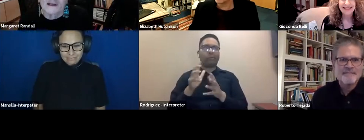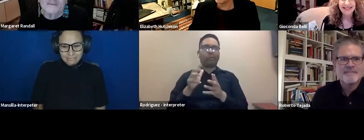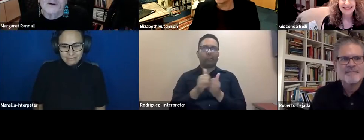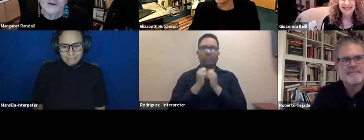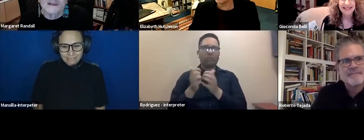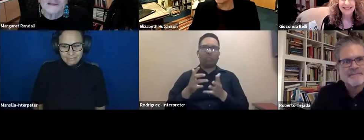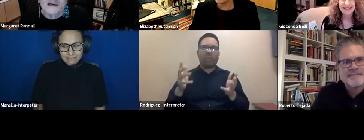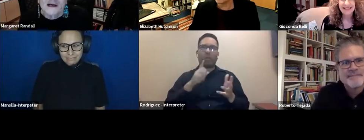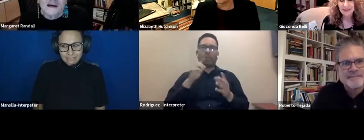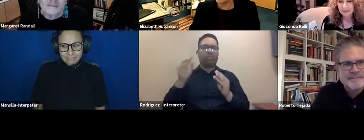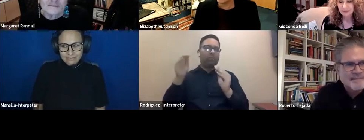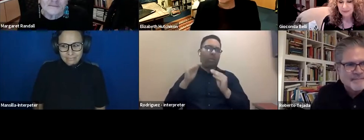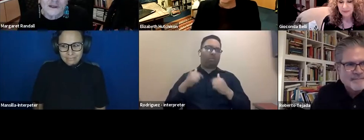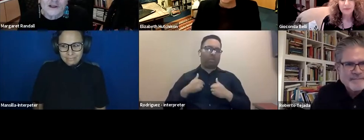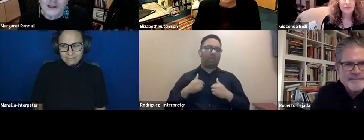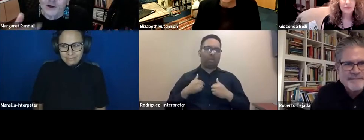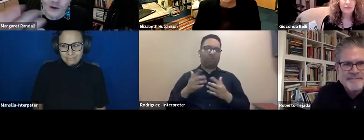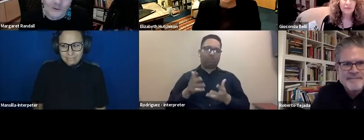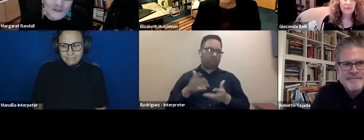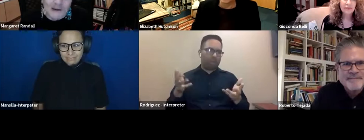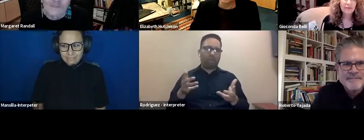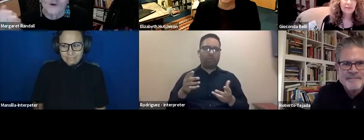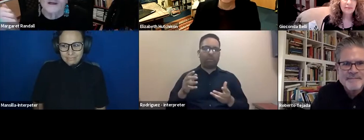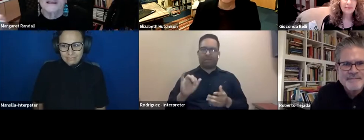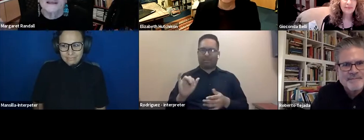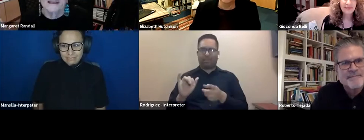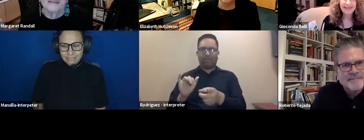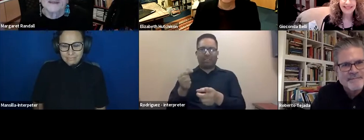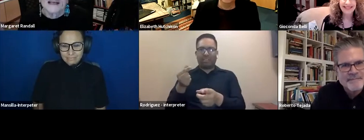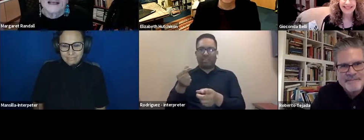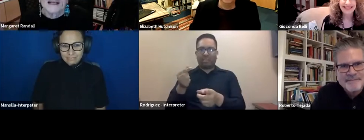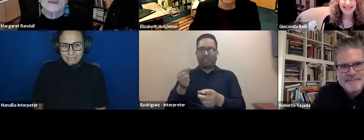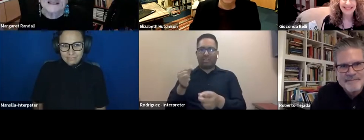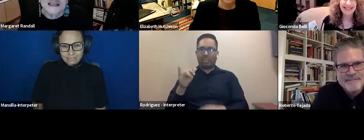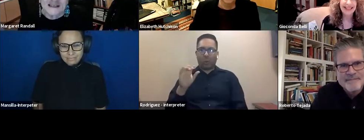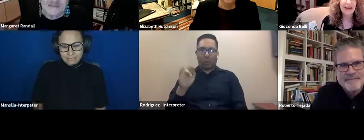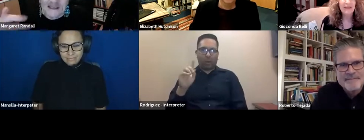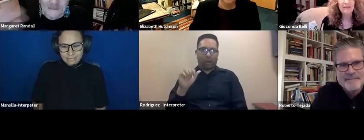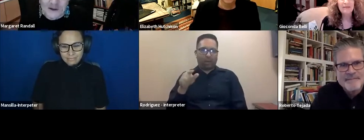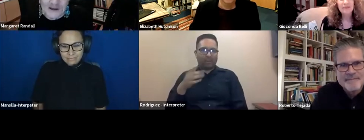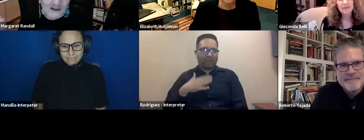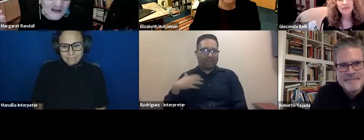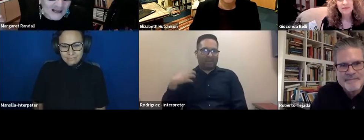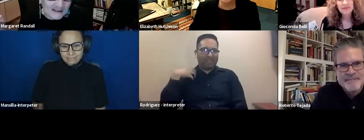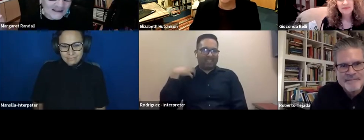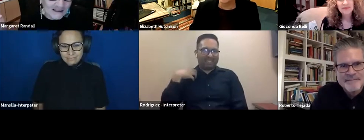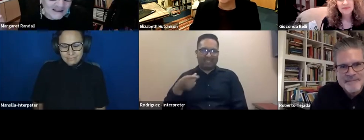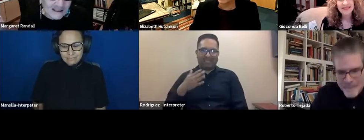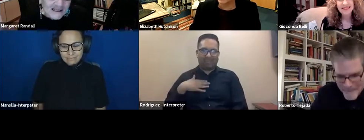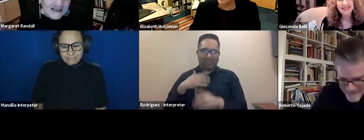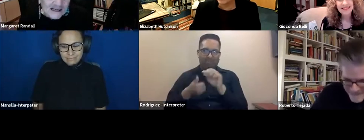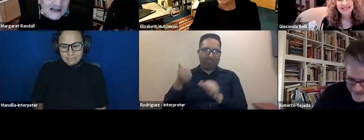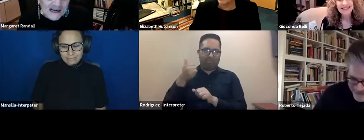me a lot because Jaconda was my boss. She was my superior. And